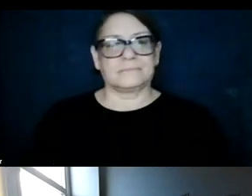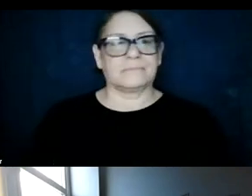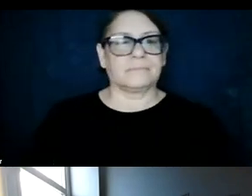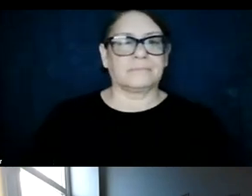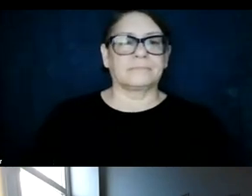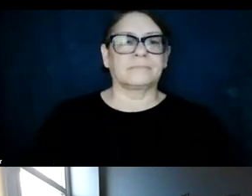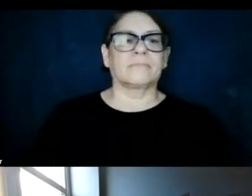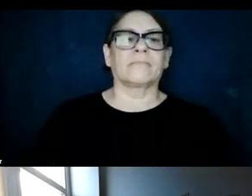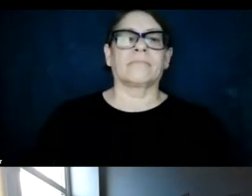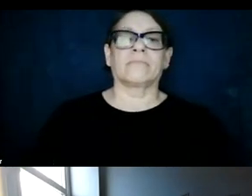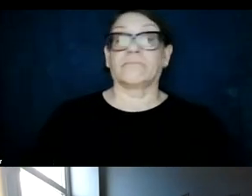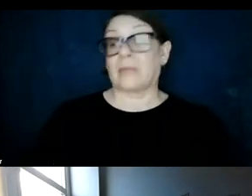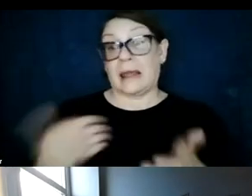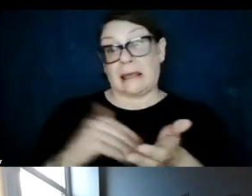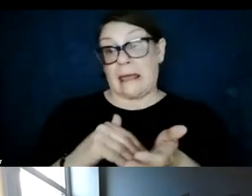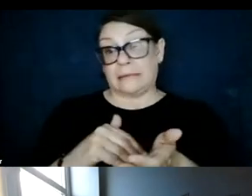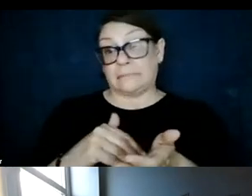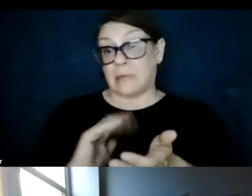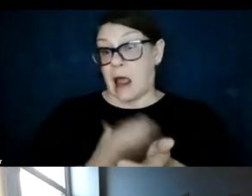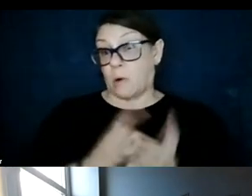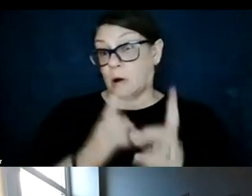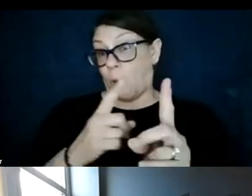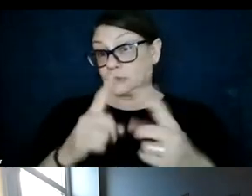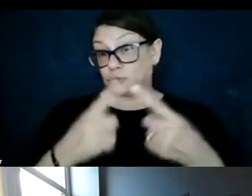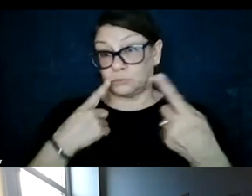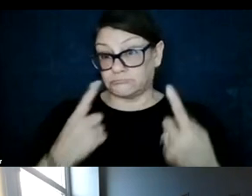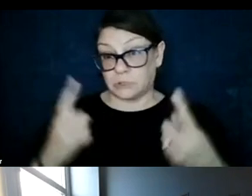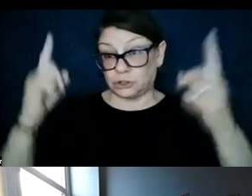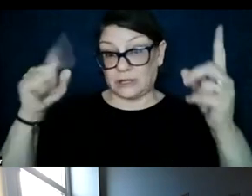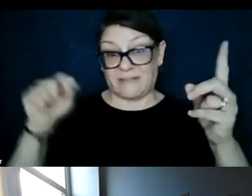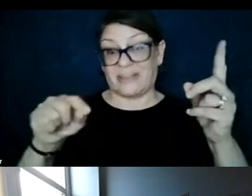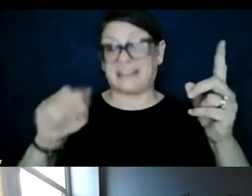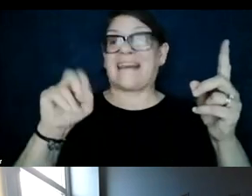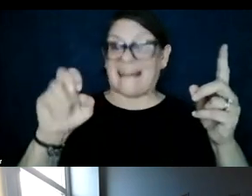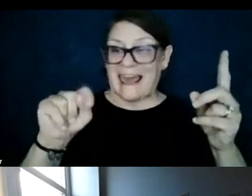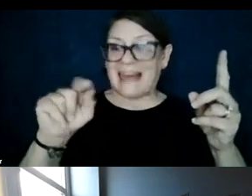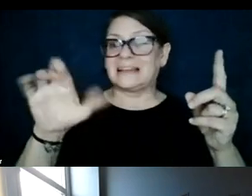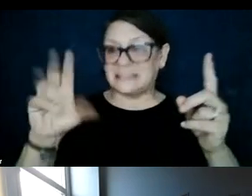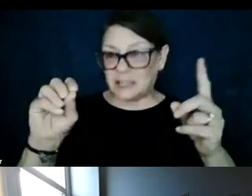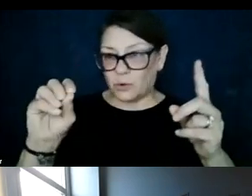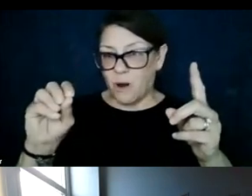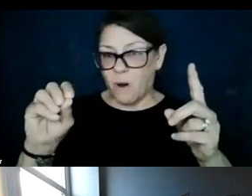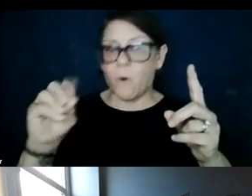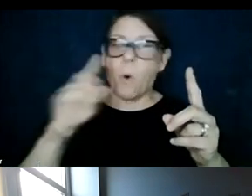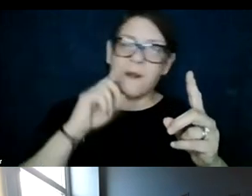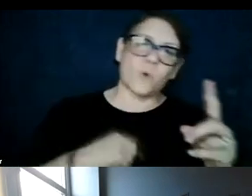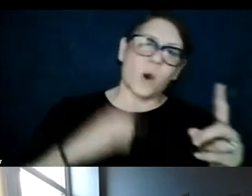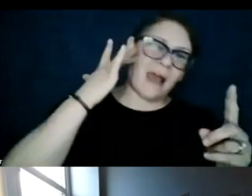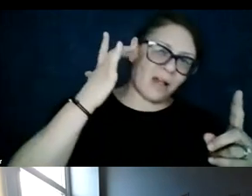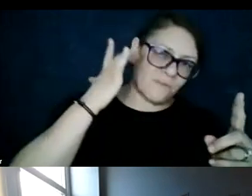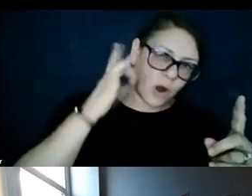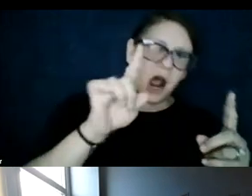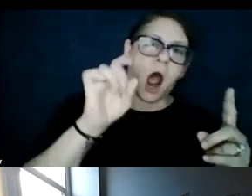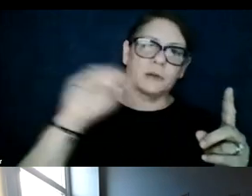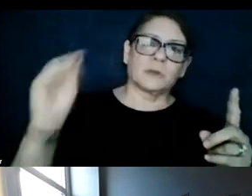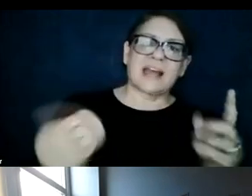And again, our scope is to achieve this net zero or, in the case of California, 100% clean and